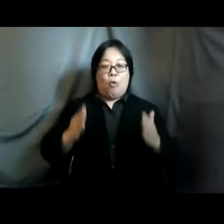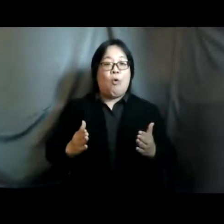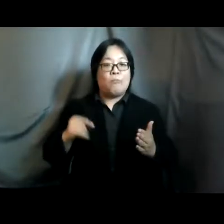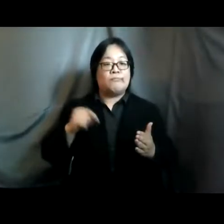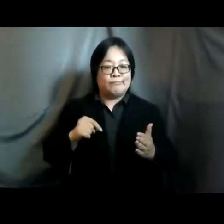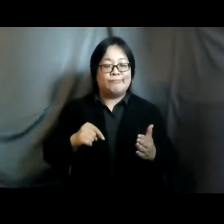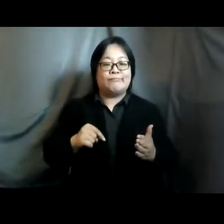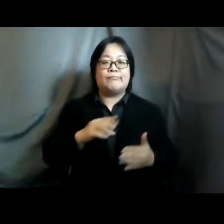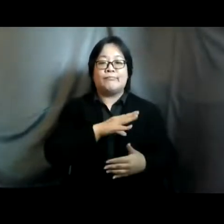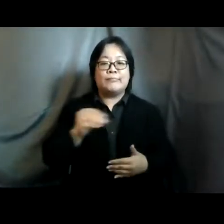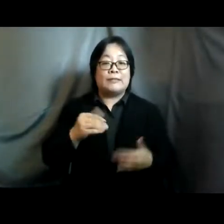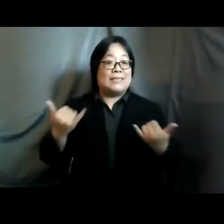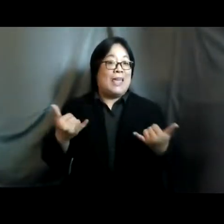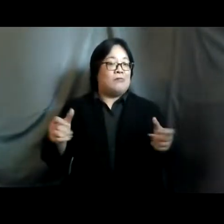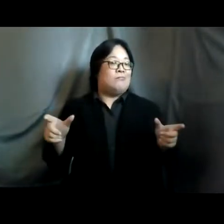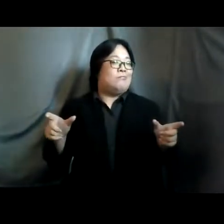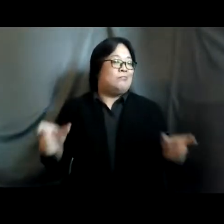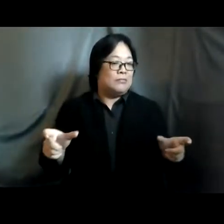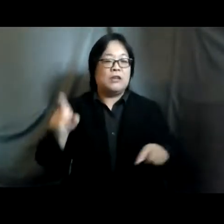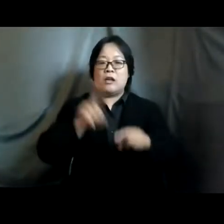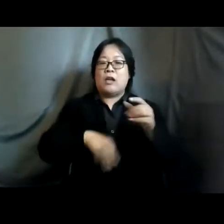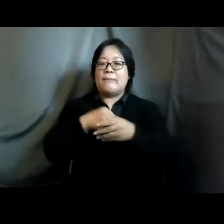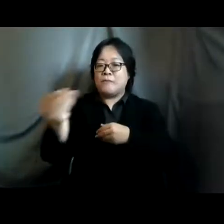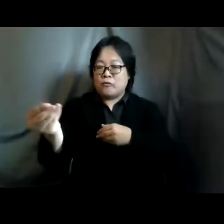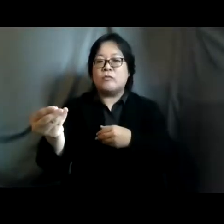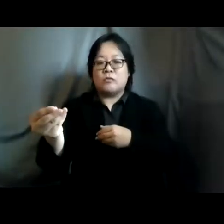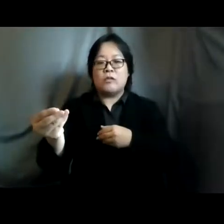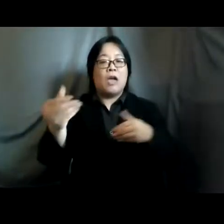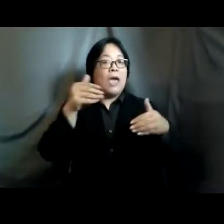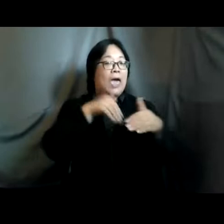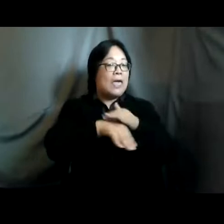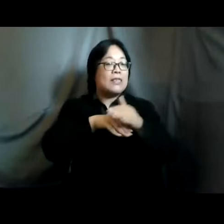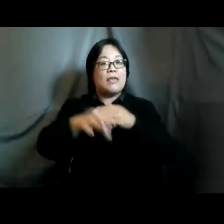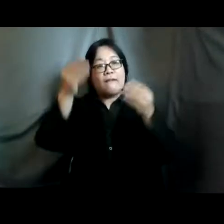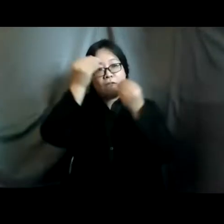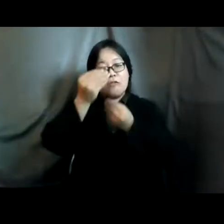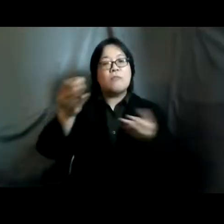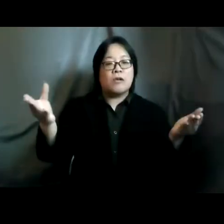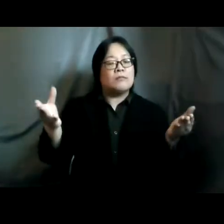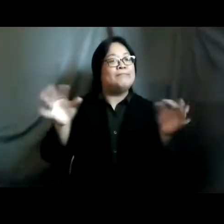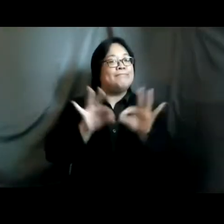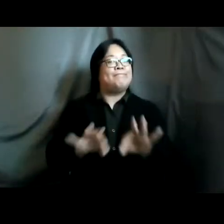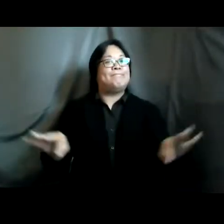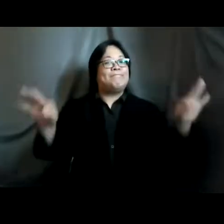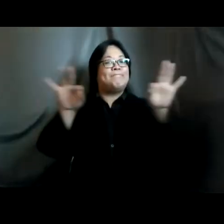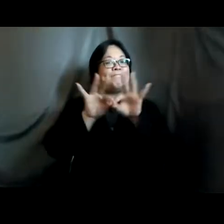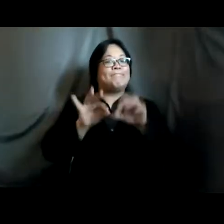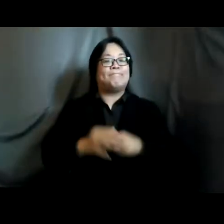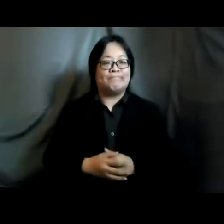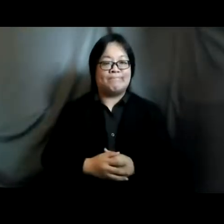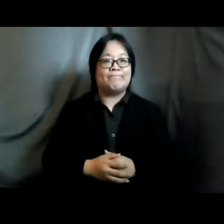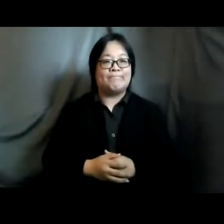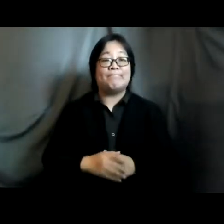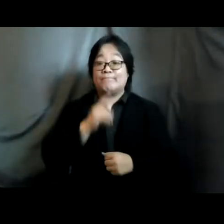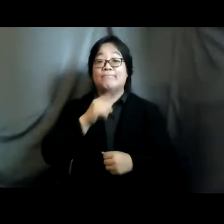lockdown uh and they couldn't move so accessing this information was uh was also critical even uh getting them